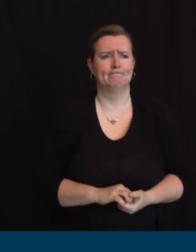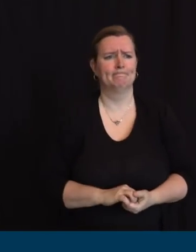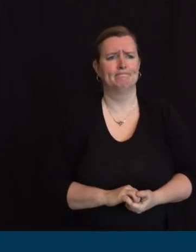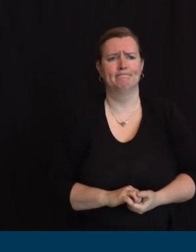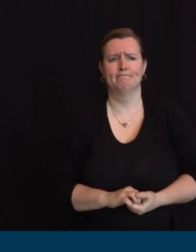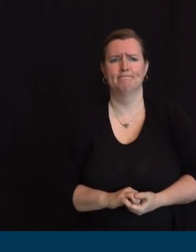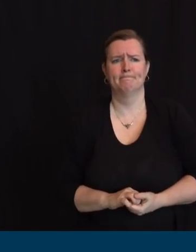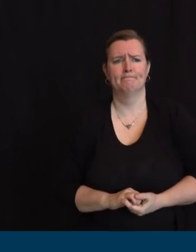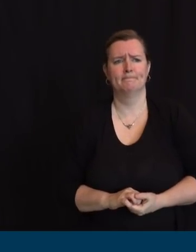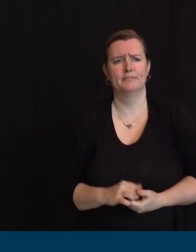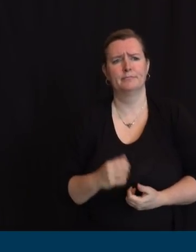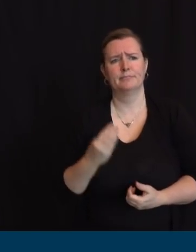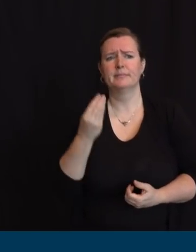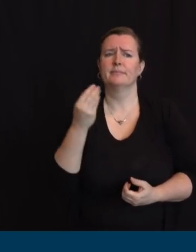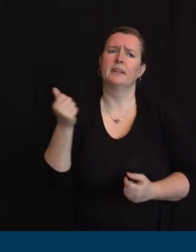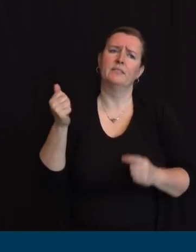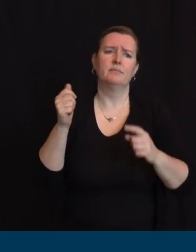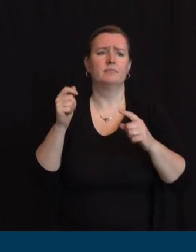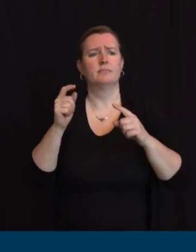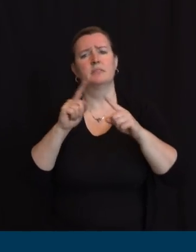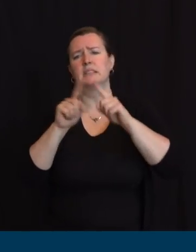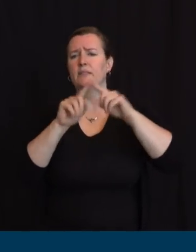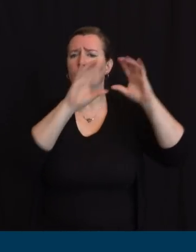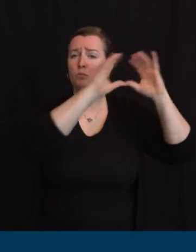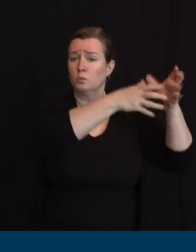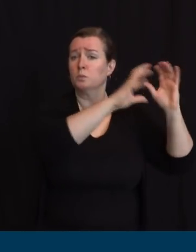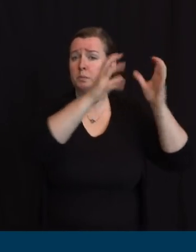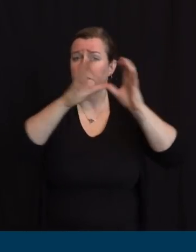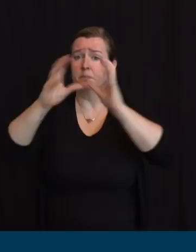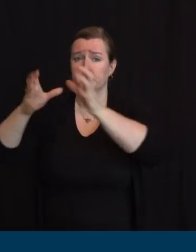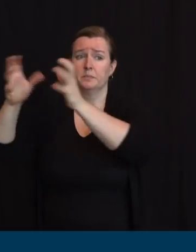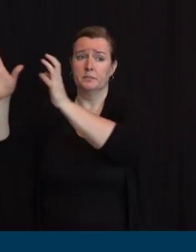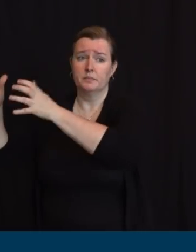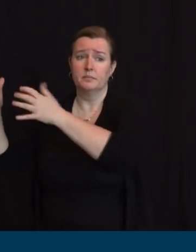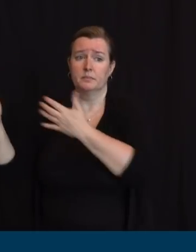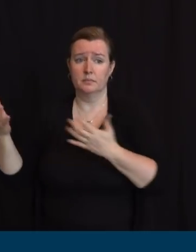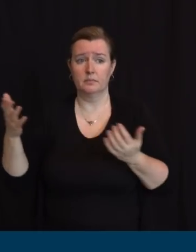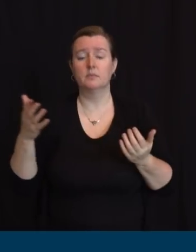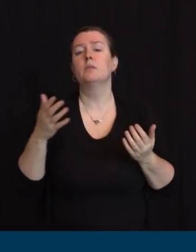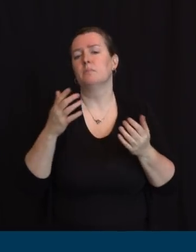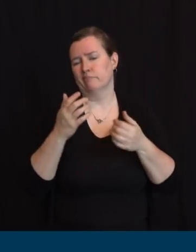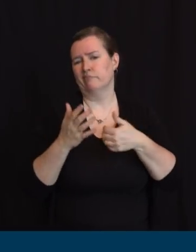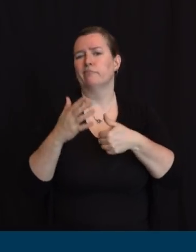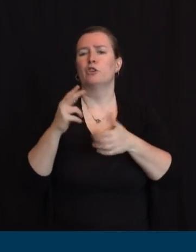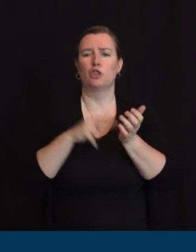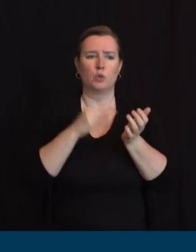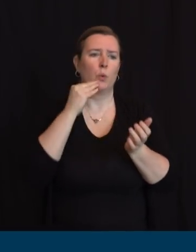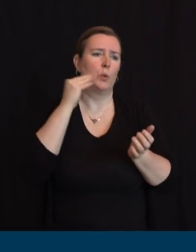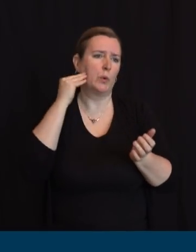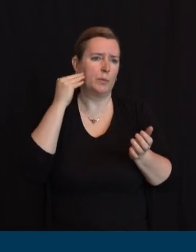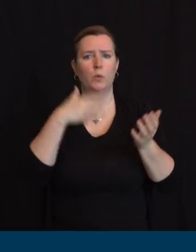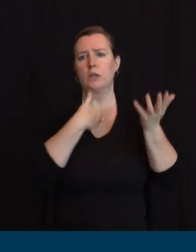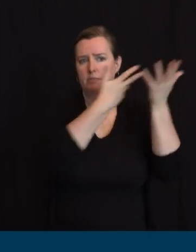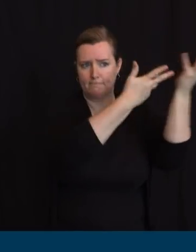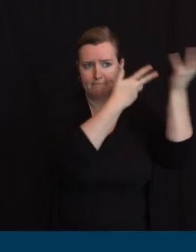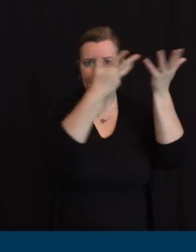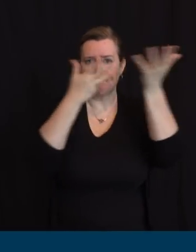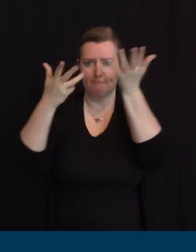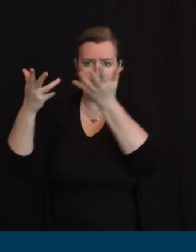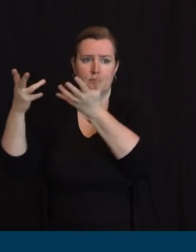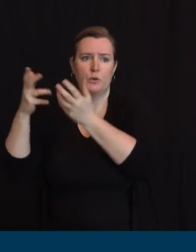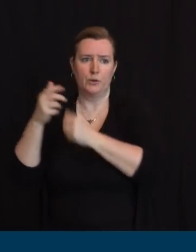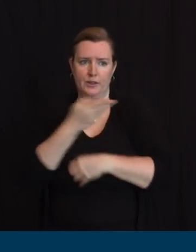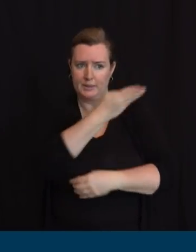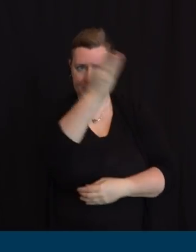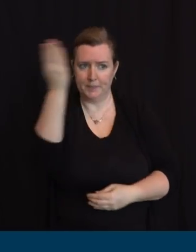Slavin from St. Barnabas to bring up over 300 beds available for individuals